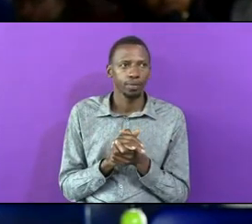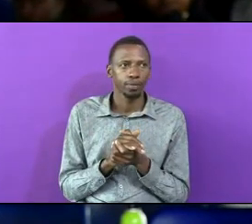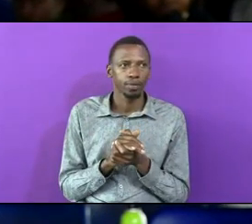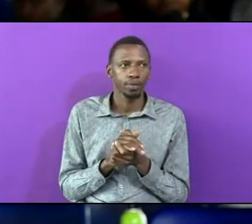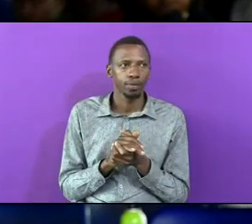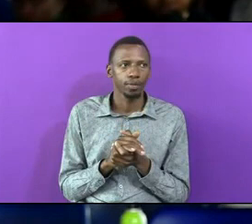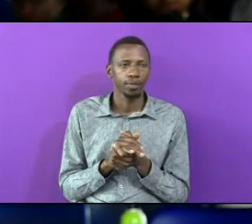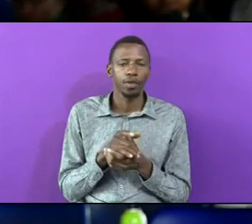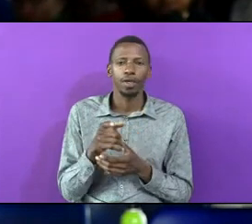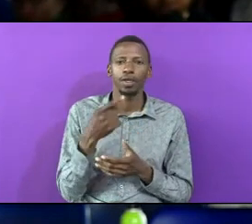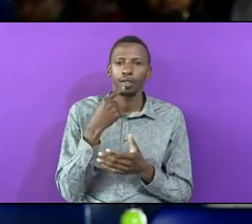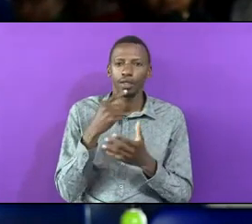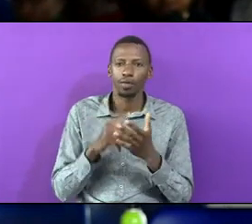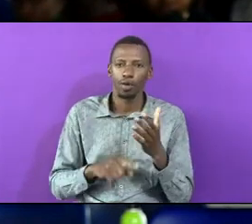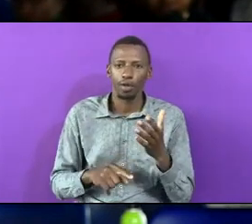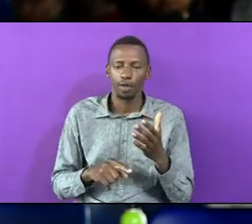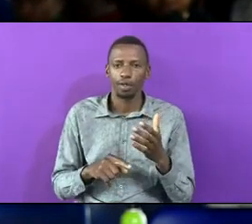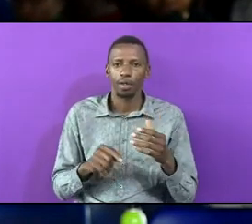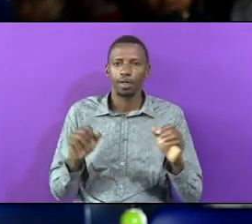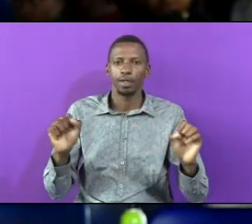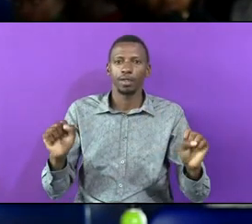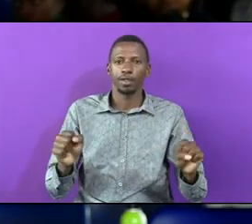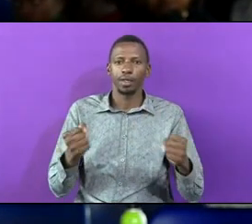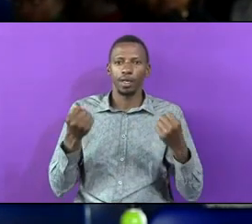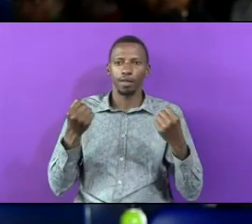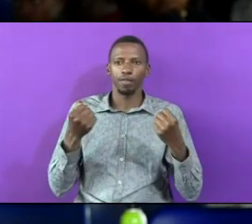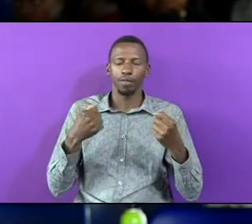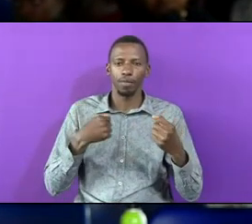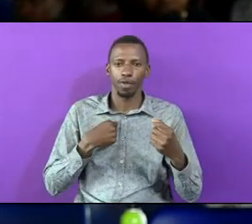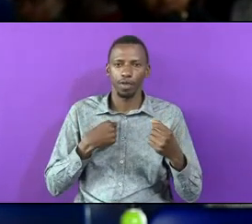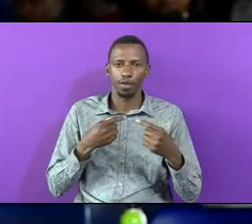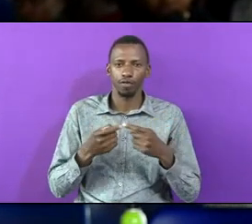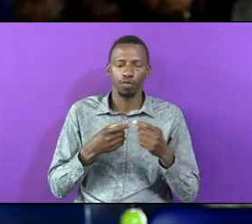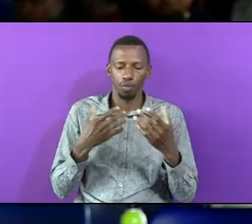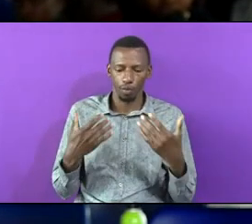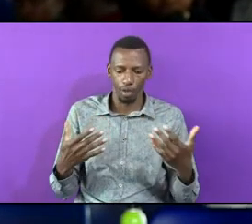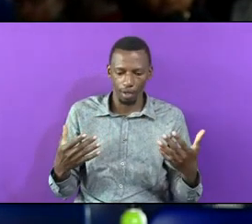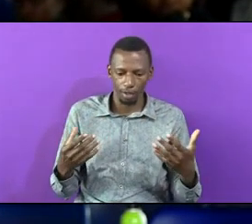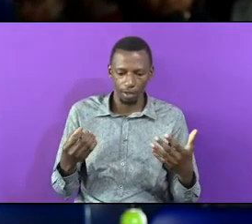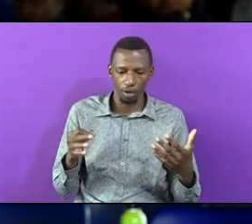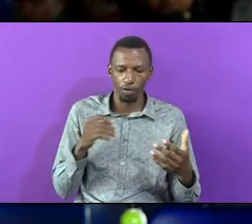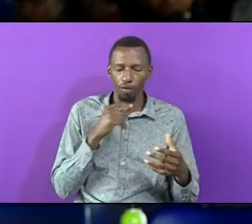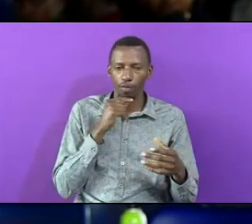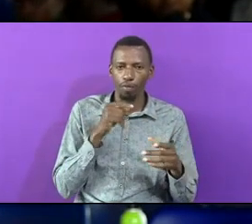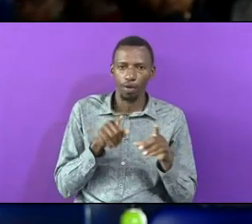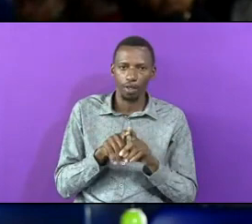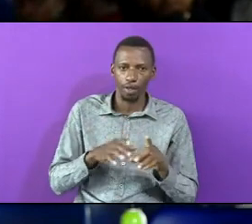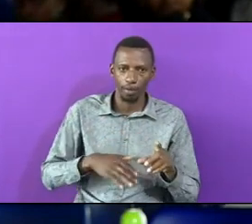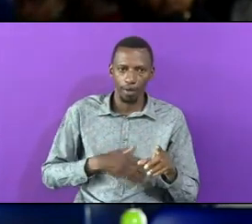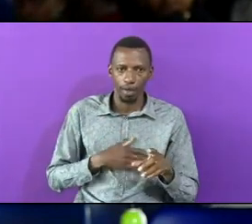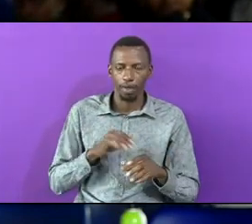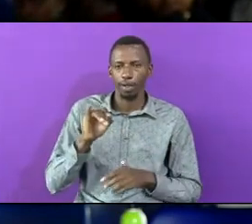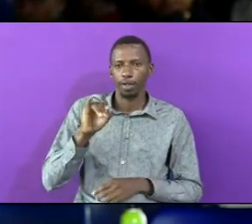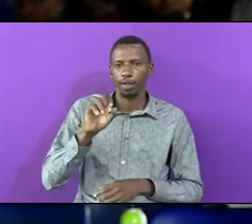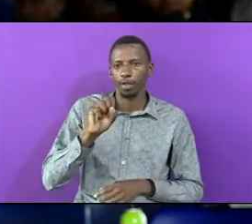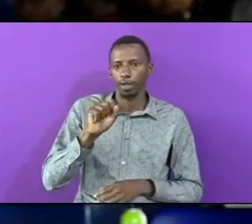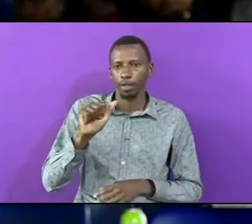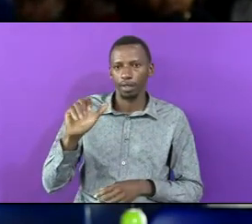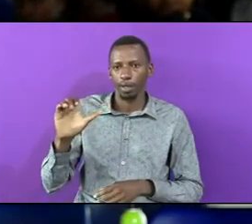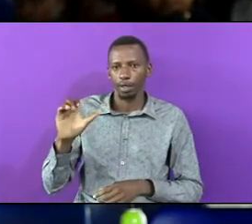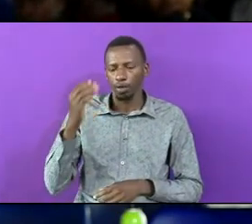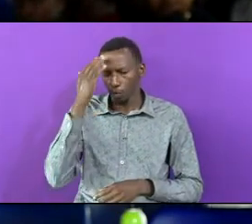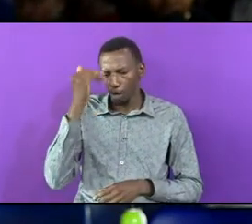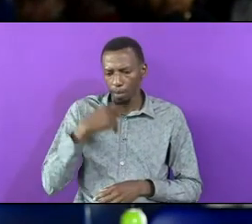Me From The Hands Of My Brother Isha For I Fear Him Lest He Comes And